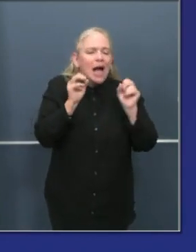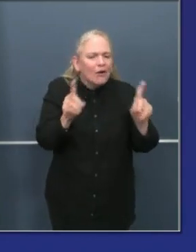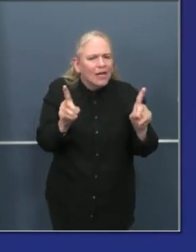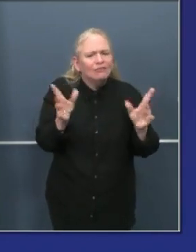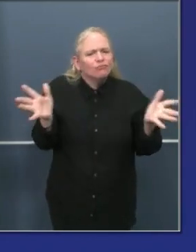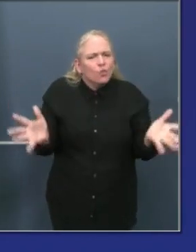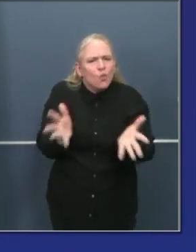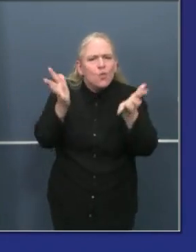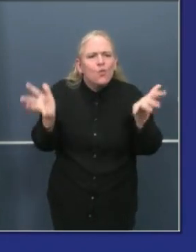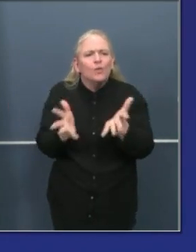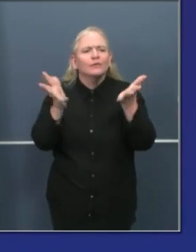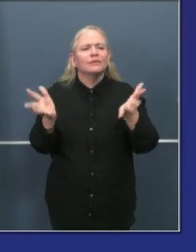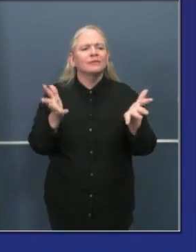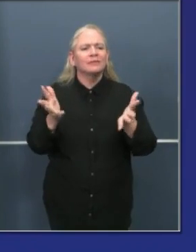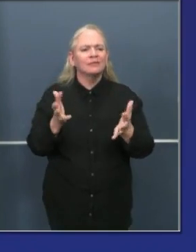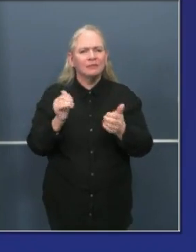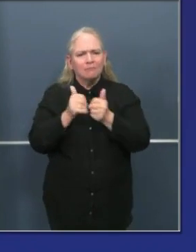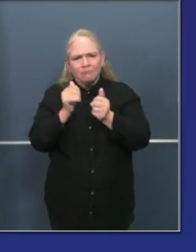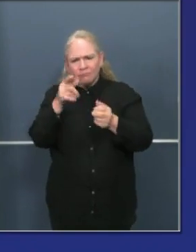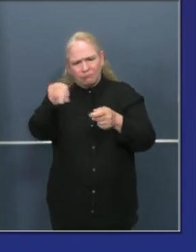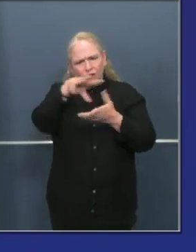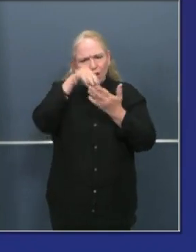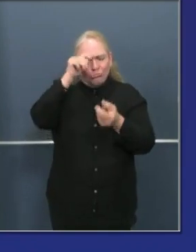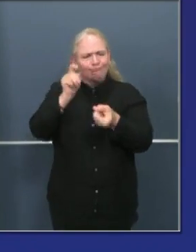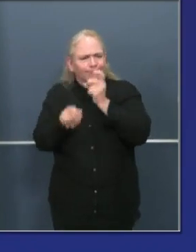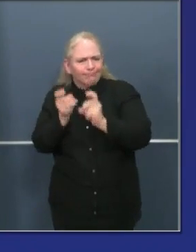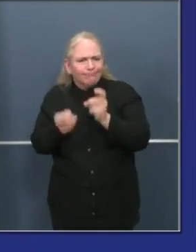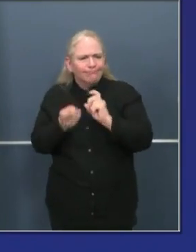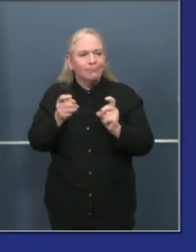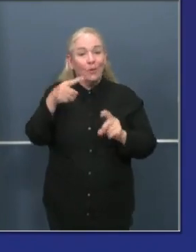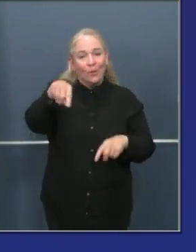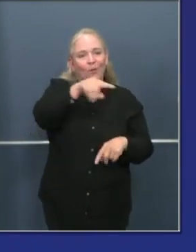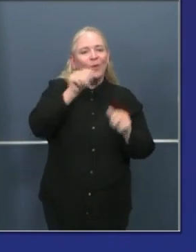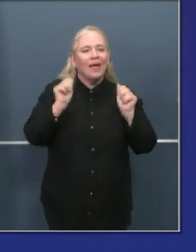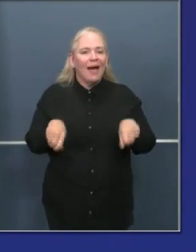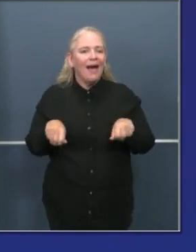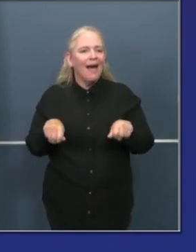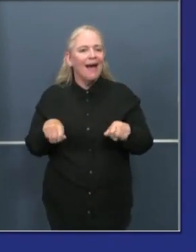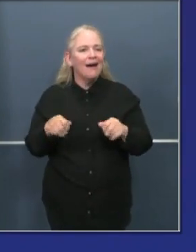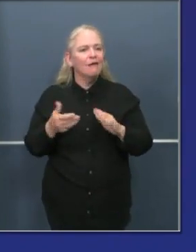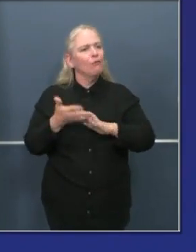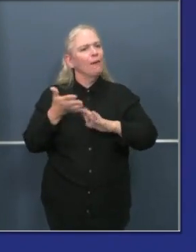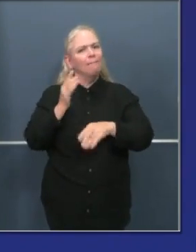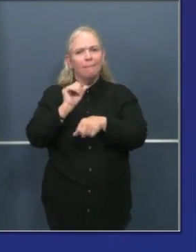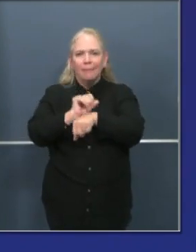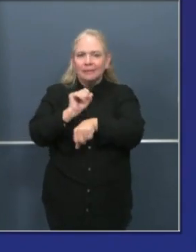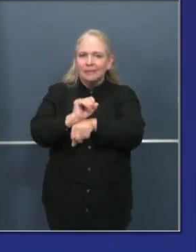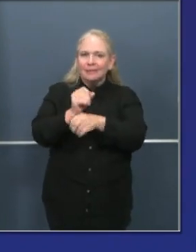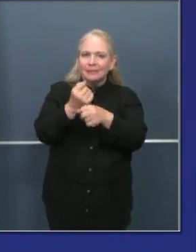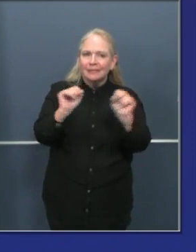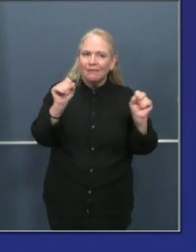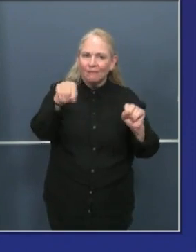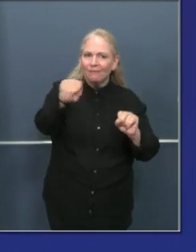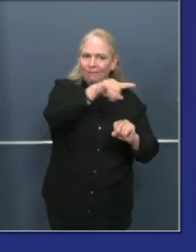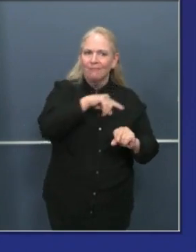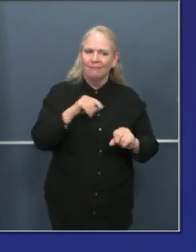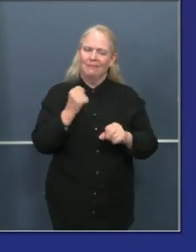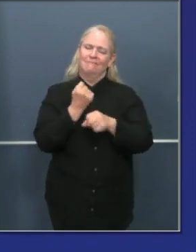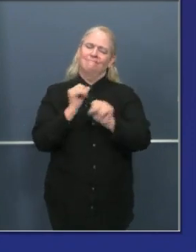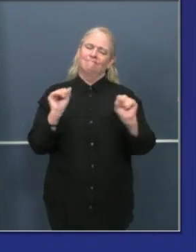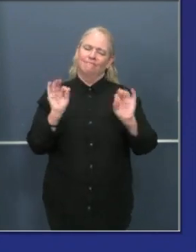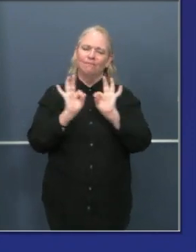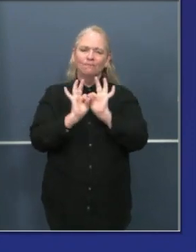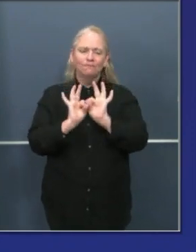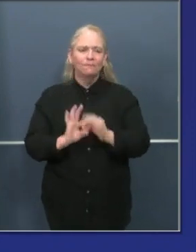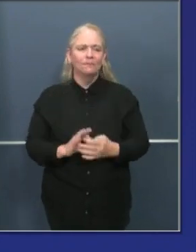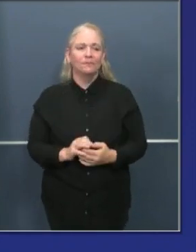that we've made. Again, focusing on how to safely reopen sectors of our economy. Over the last few days,